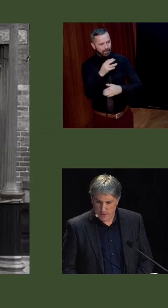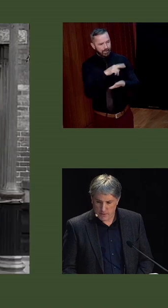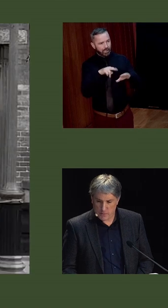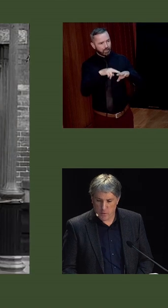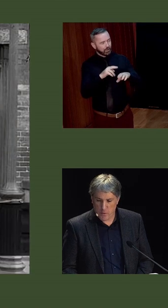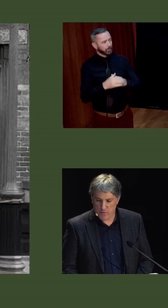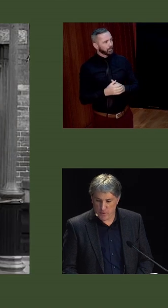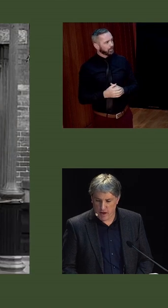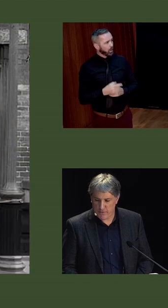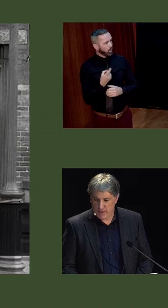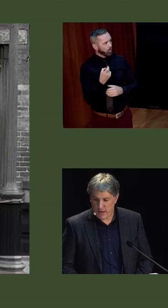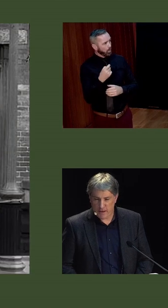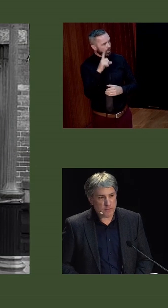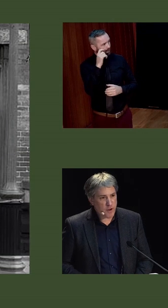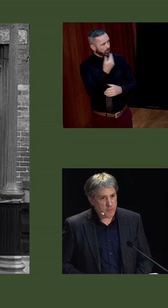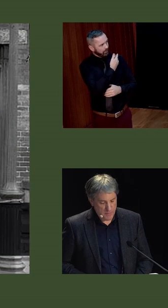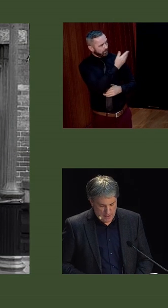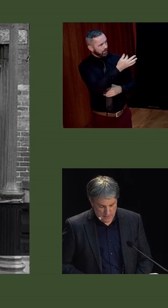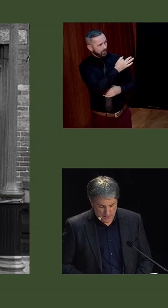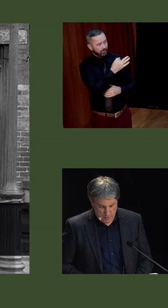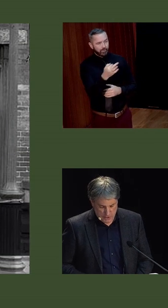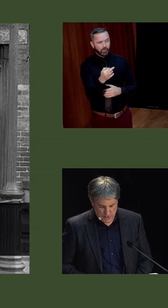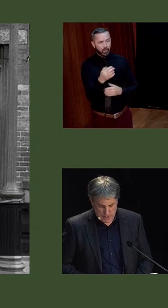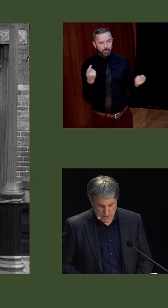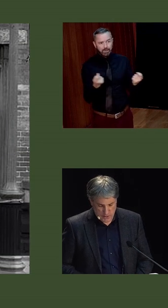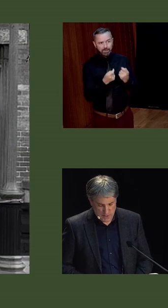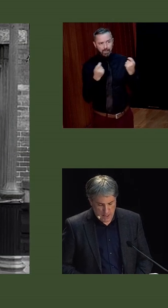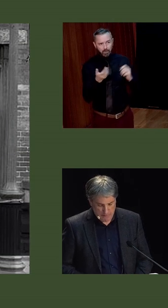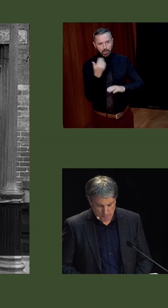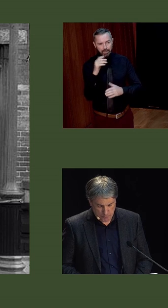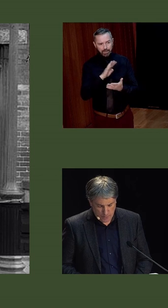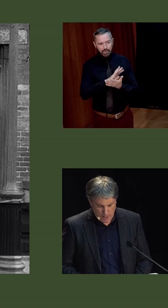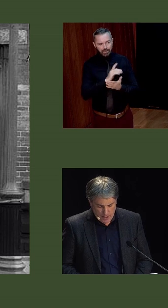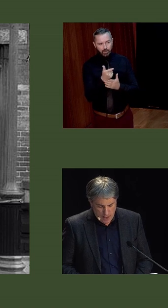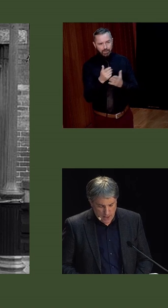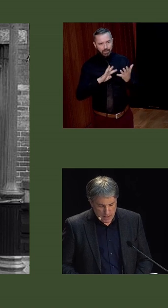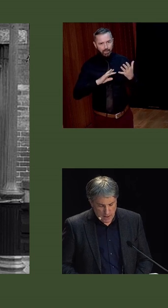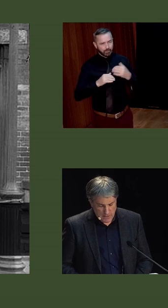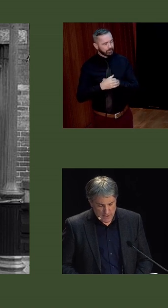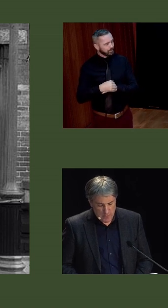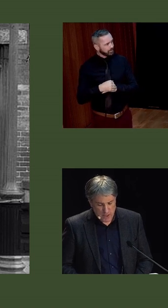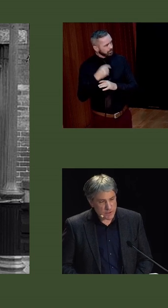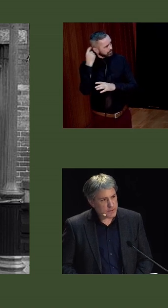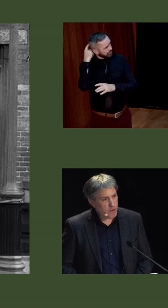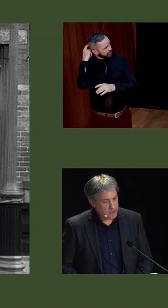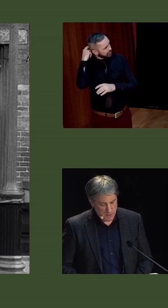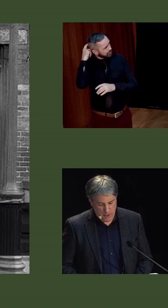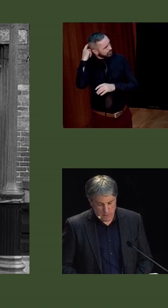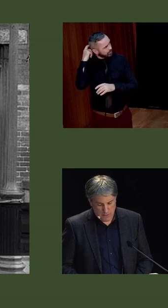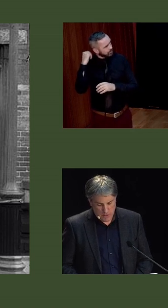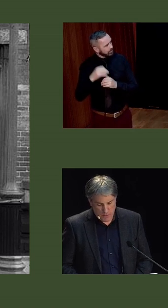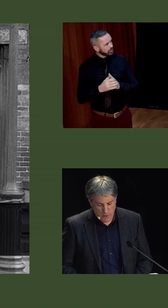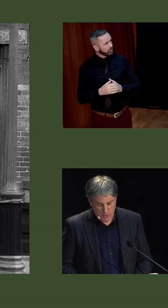And that's just one more photograph from the celebrations in 1929. Now, these celebrations